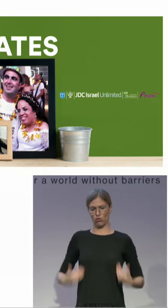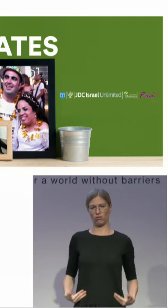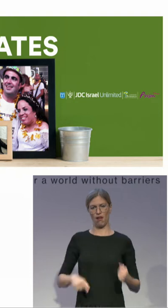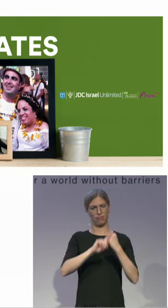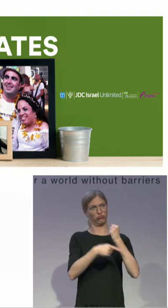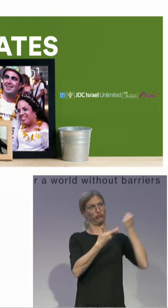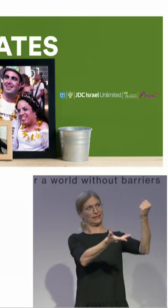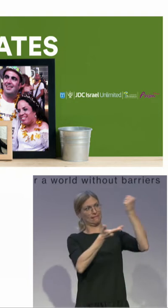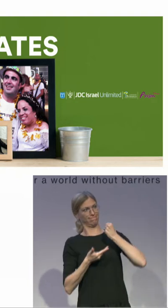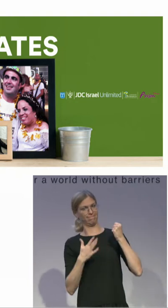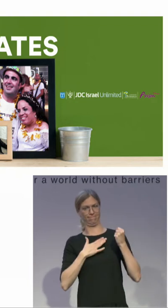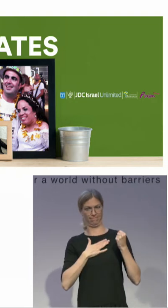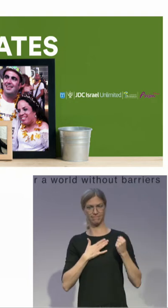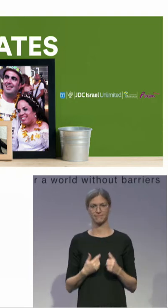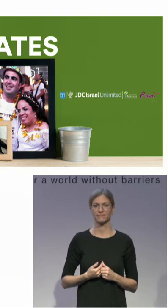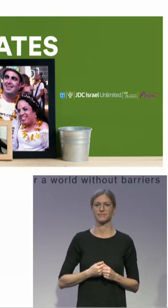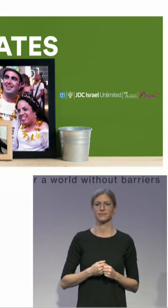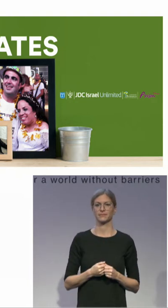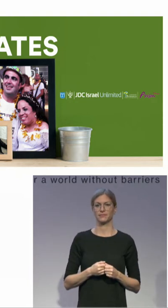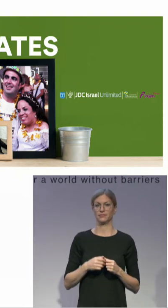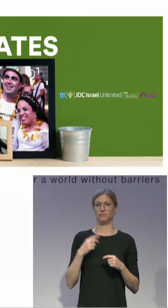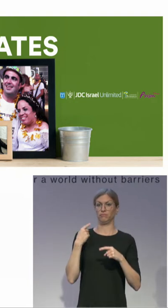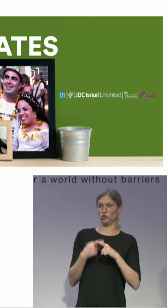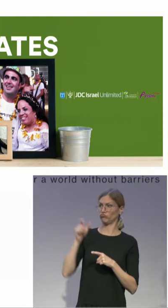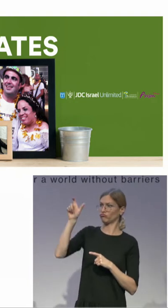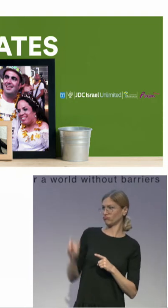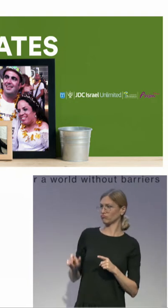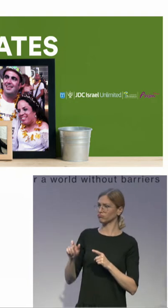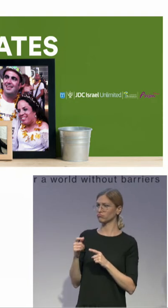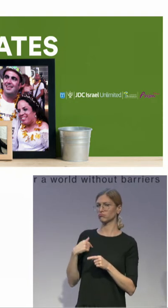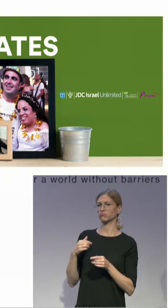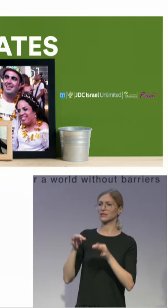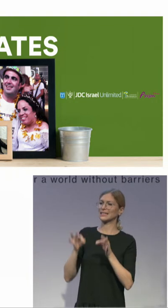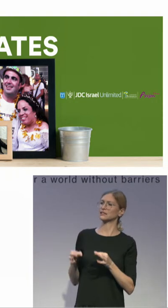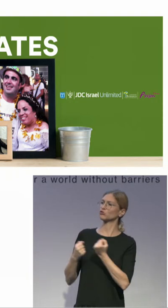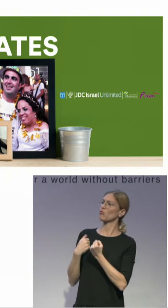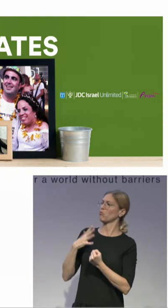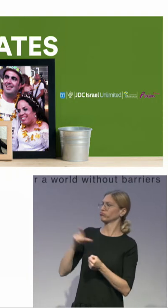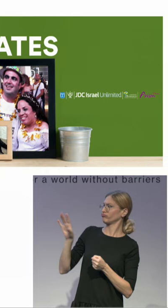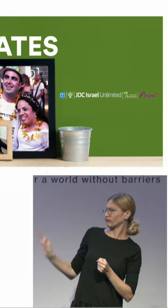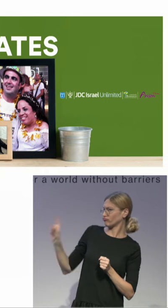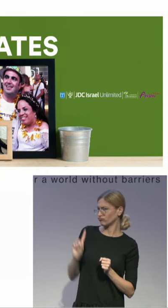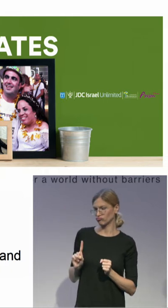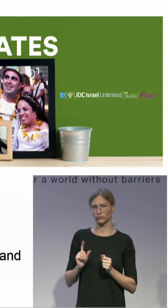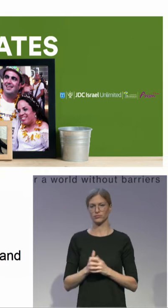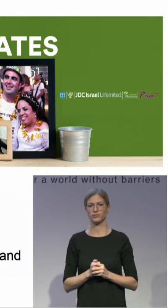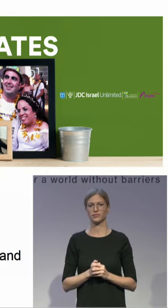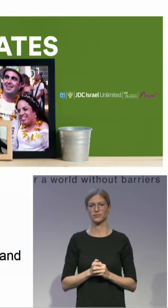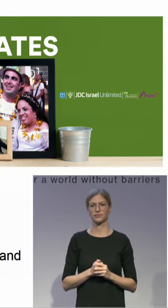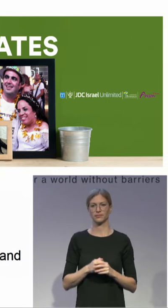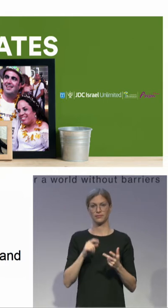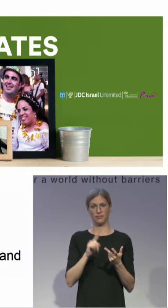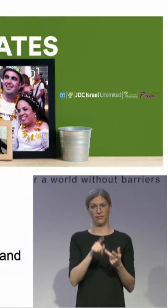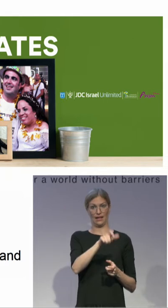supported decision-making and educating people with disabilities by themselves that they can and they should